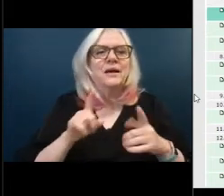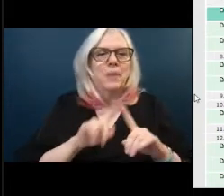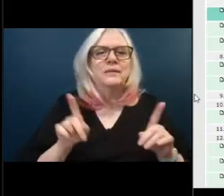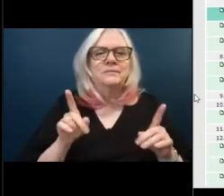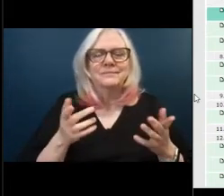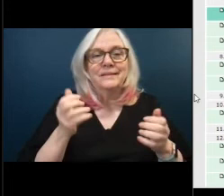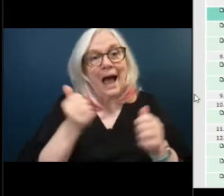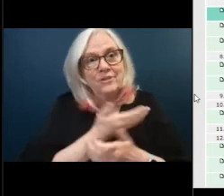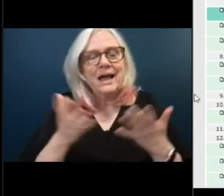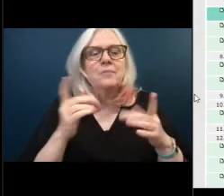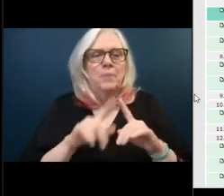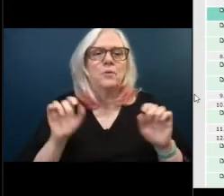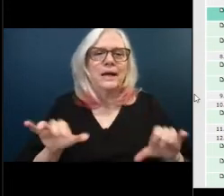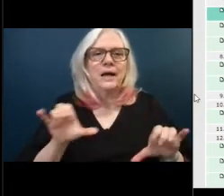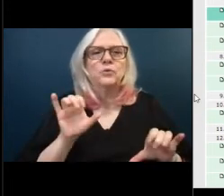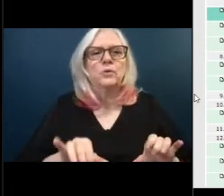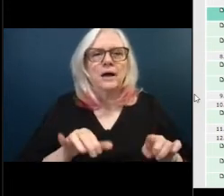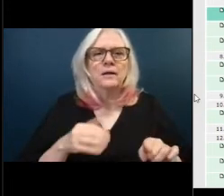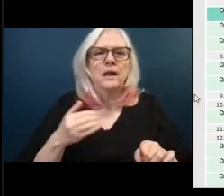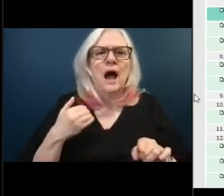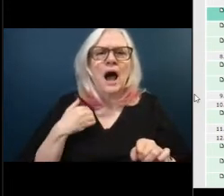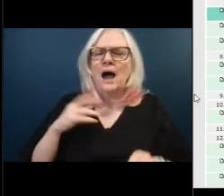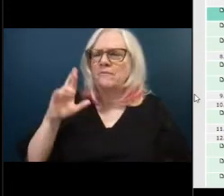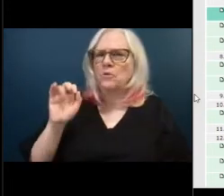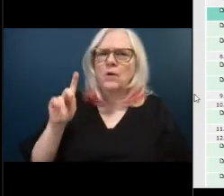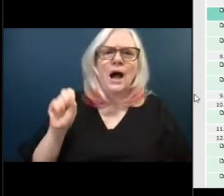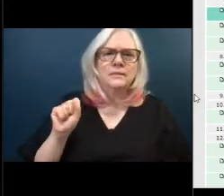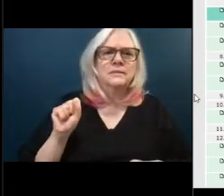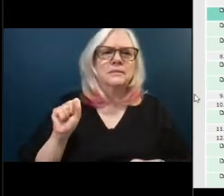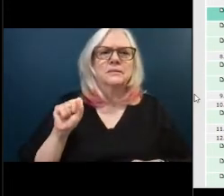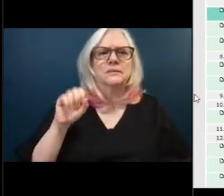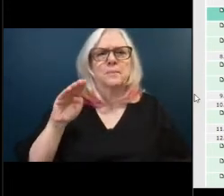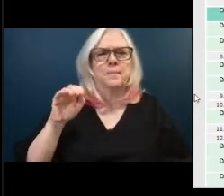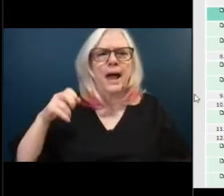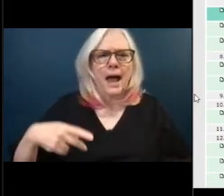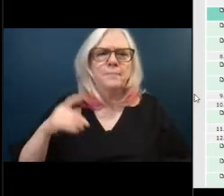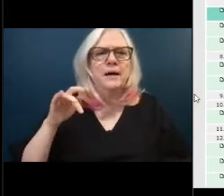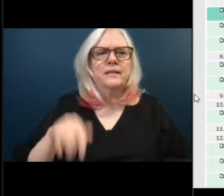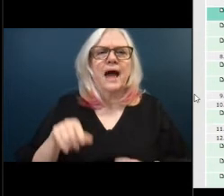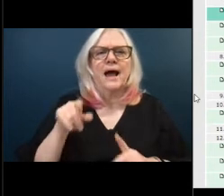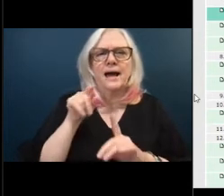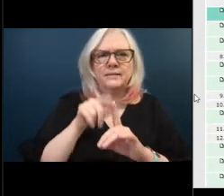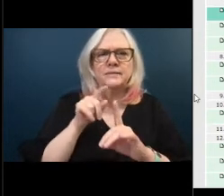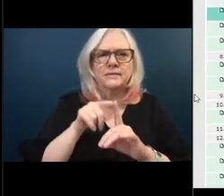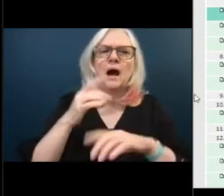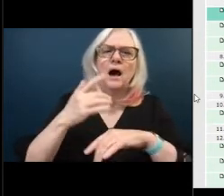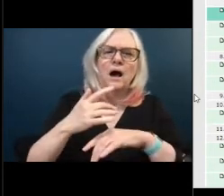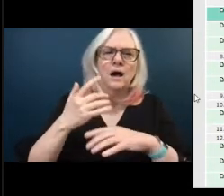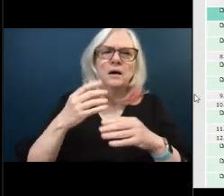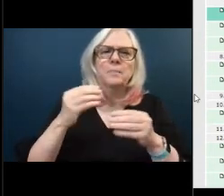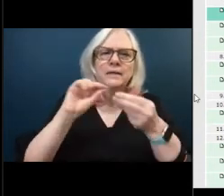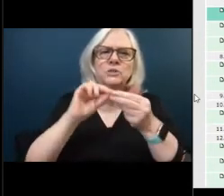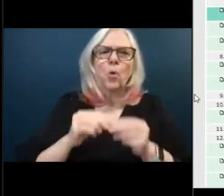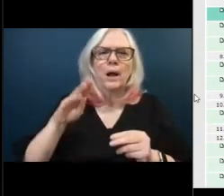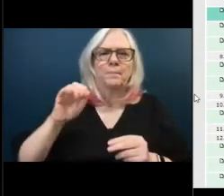especially during the budget seasons now i have a rocks map it's my road condition scoring map and that's available on gis and i can share that link with each of you please do